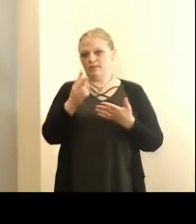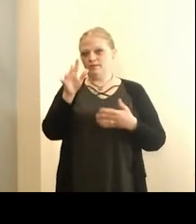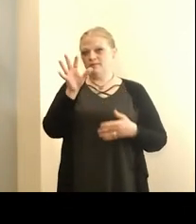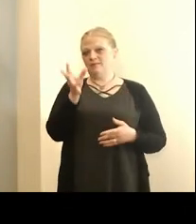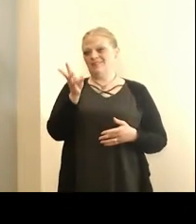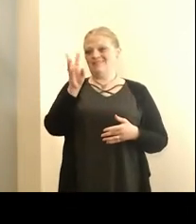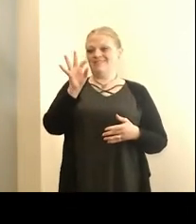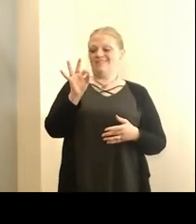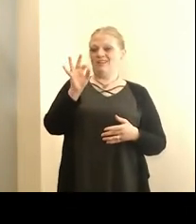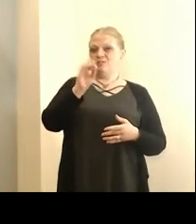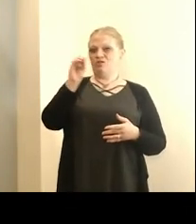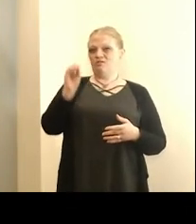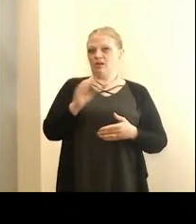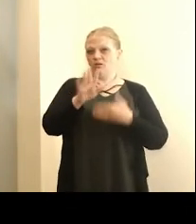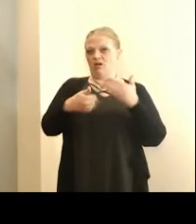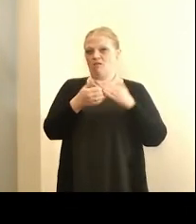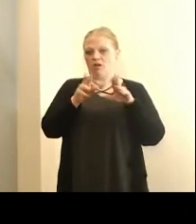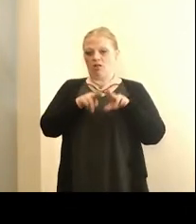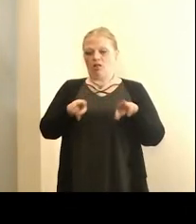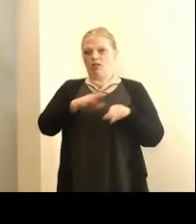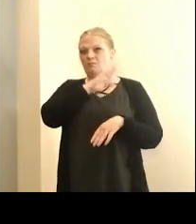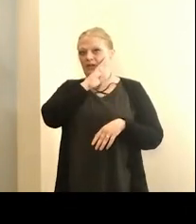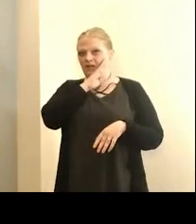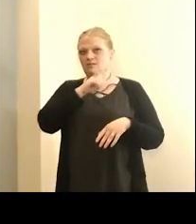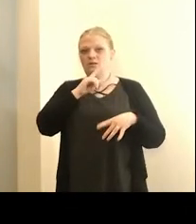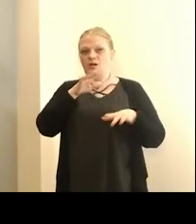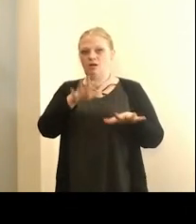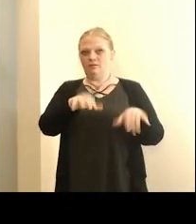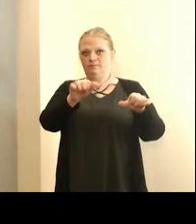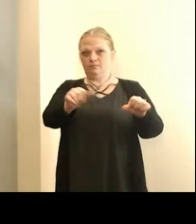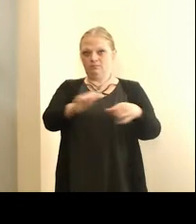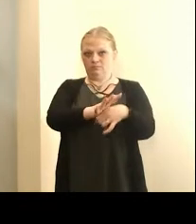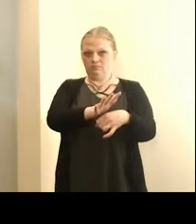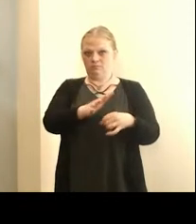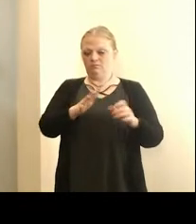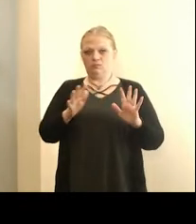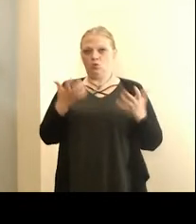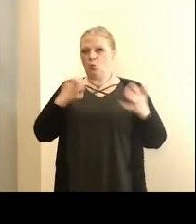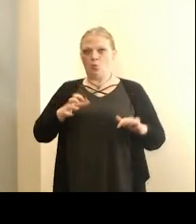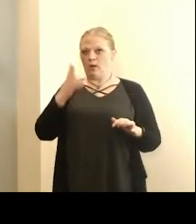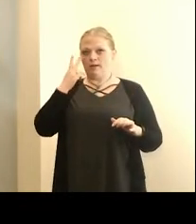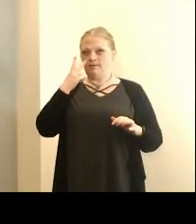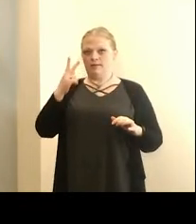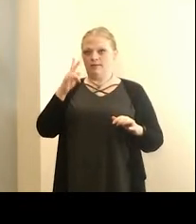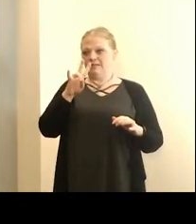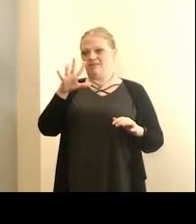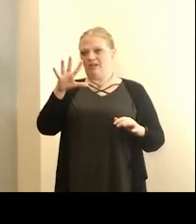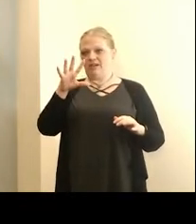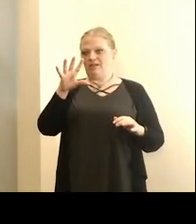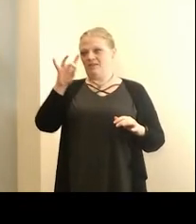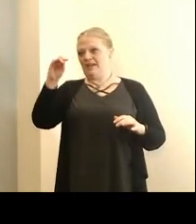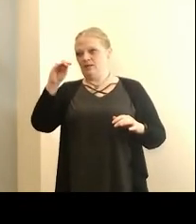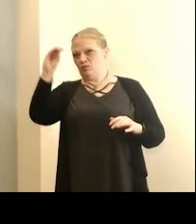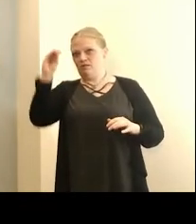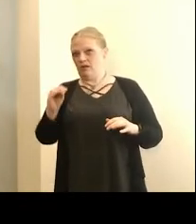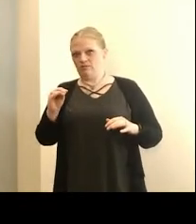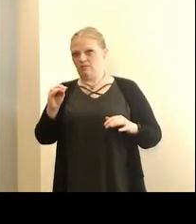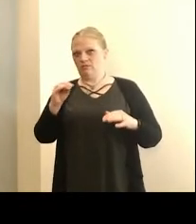% of Erie County beds are occupied. That's good. We want to keep it somewhere in that level. We don't want to see 75-80% of our beds occupied.